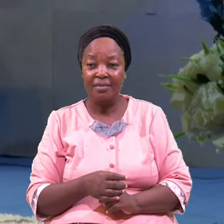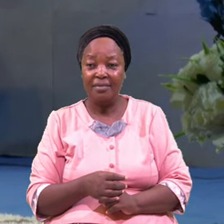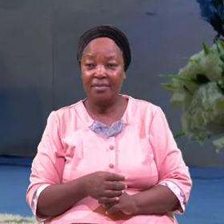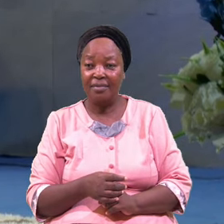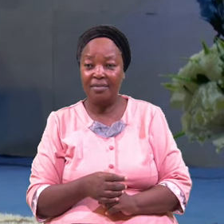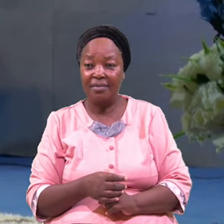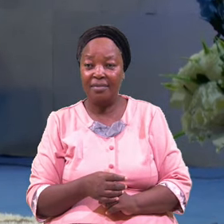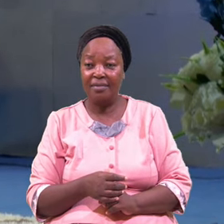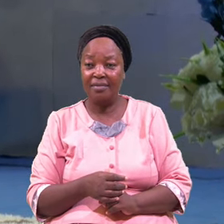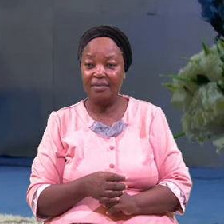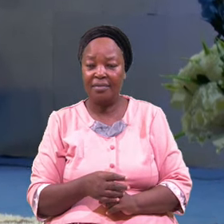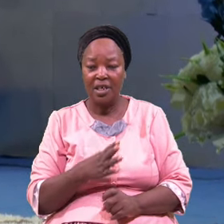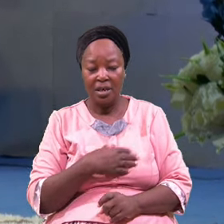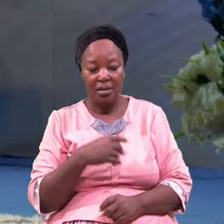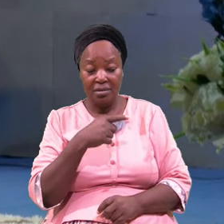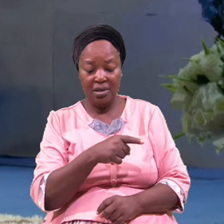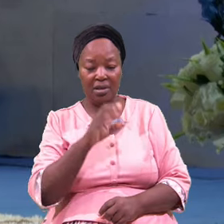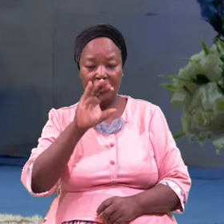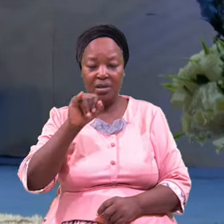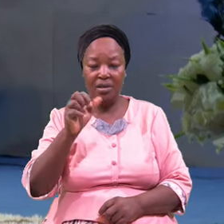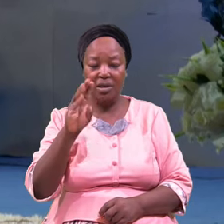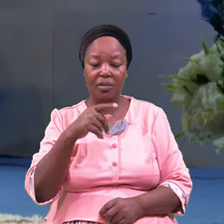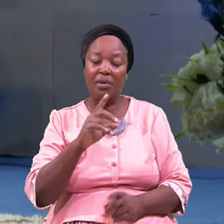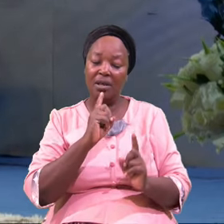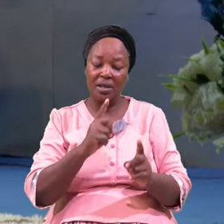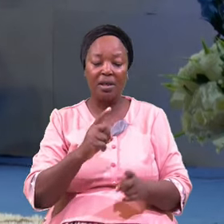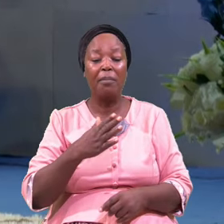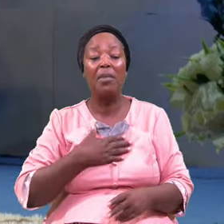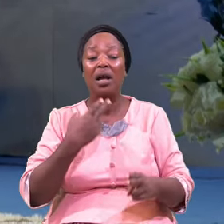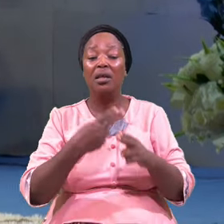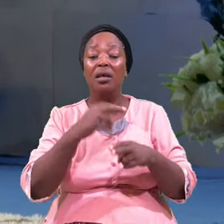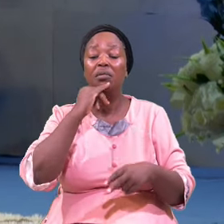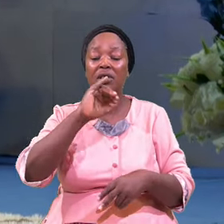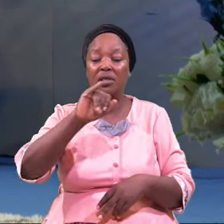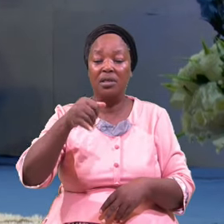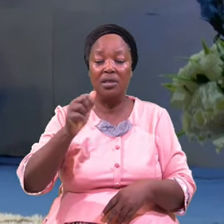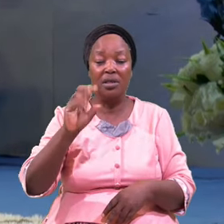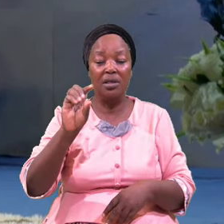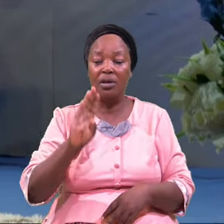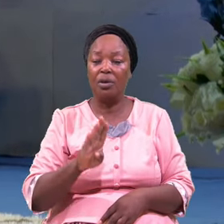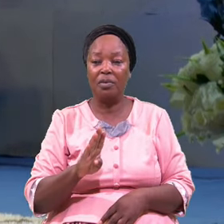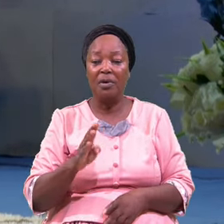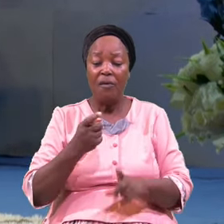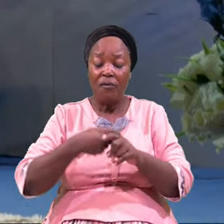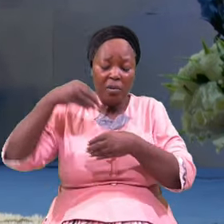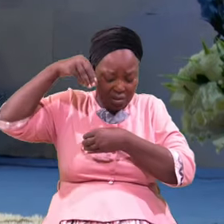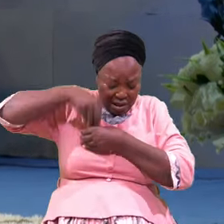And He Said Jacob From Within His Heart